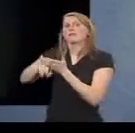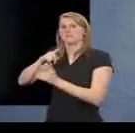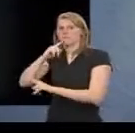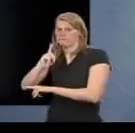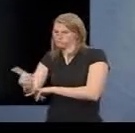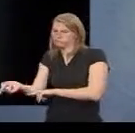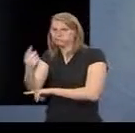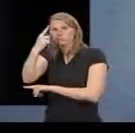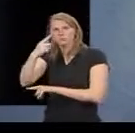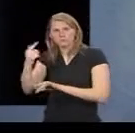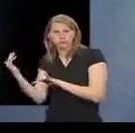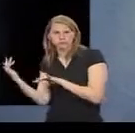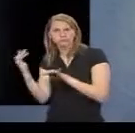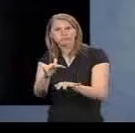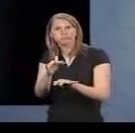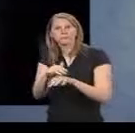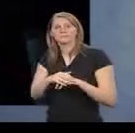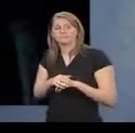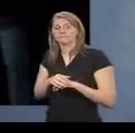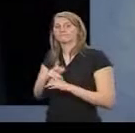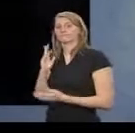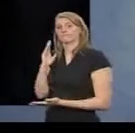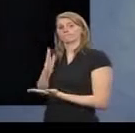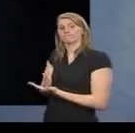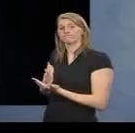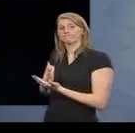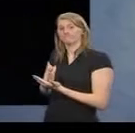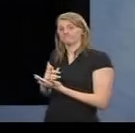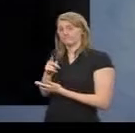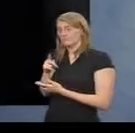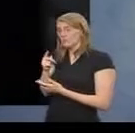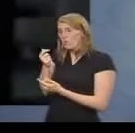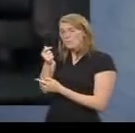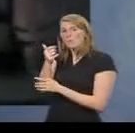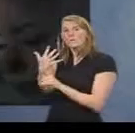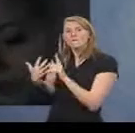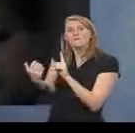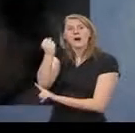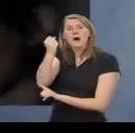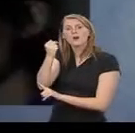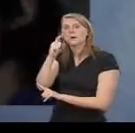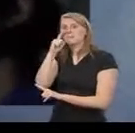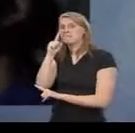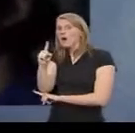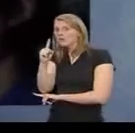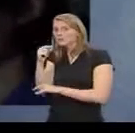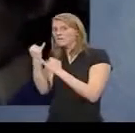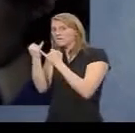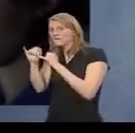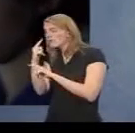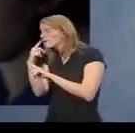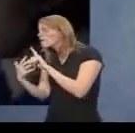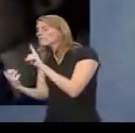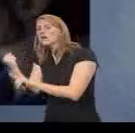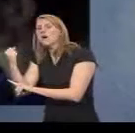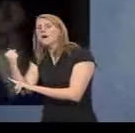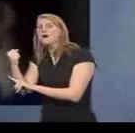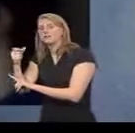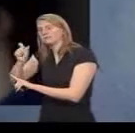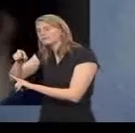tantalisingly close to uncovering the plot, but critically failed to identify the sleeper cell in Mombasa.